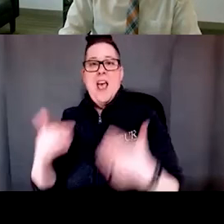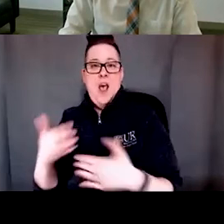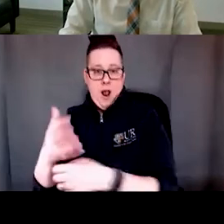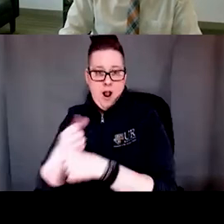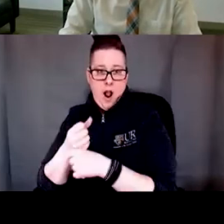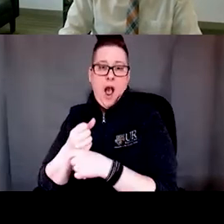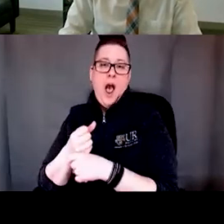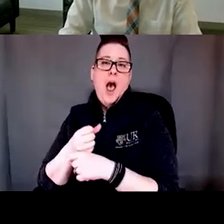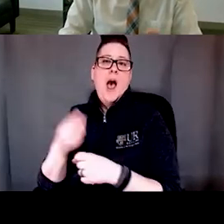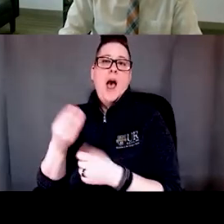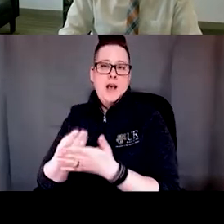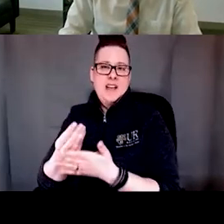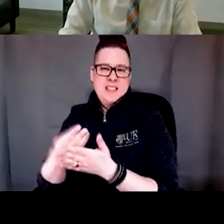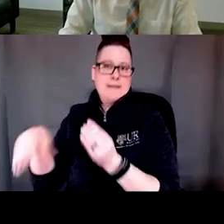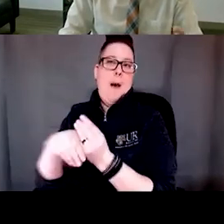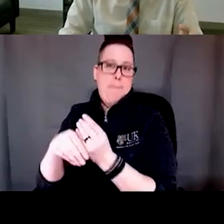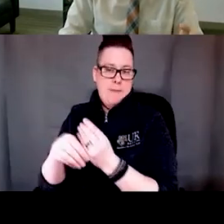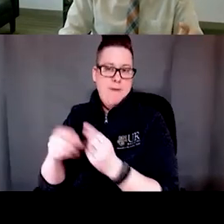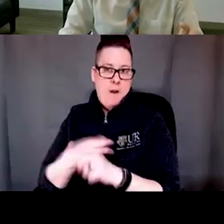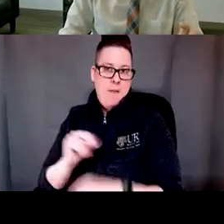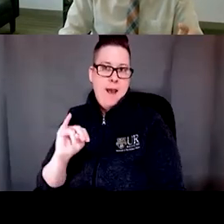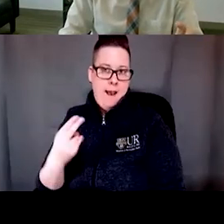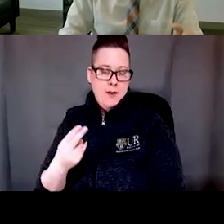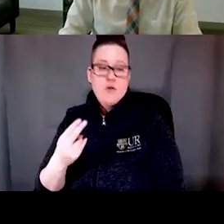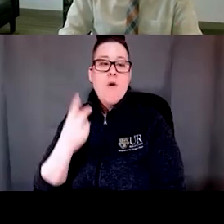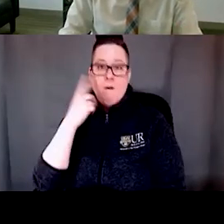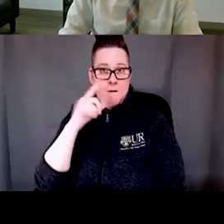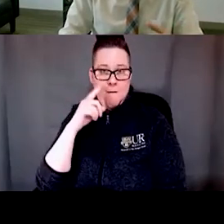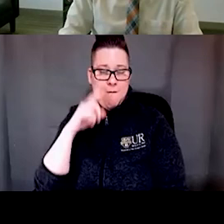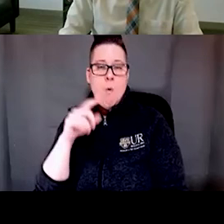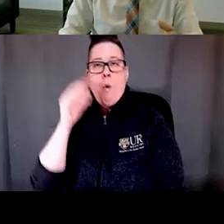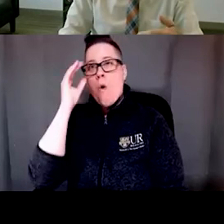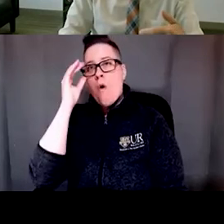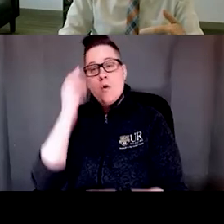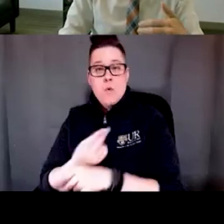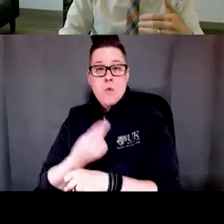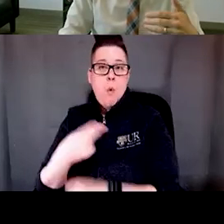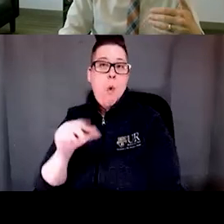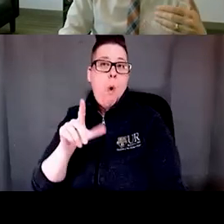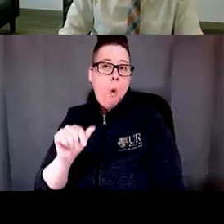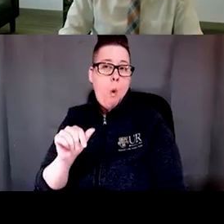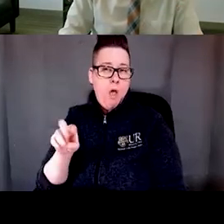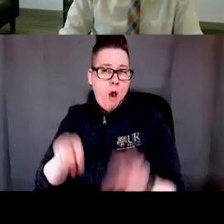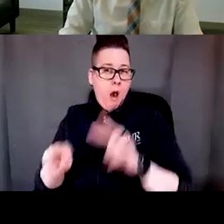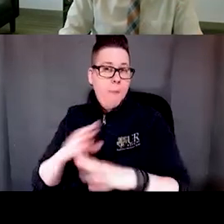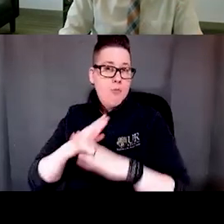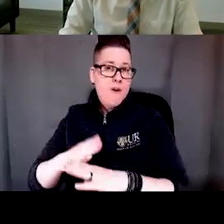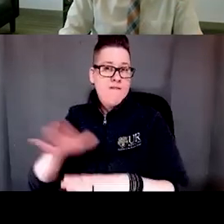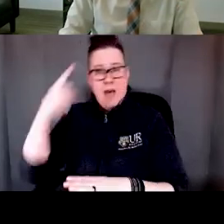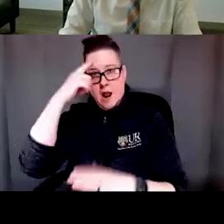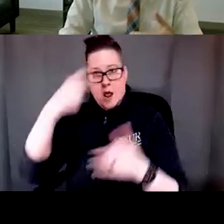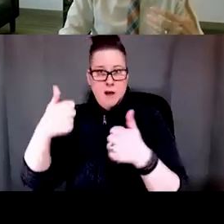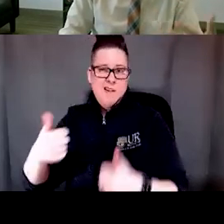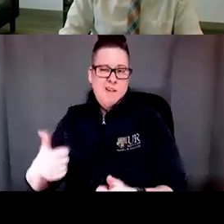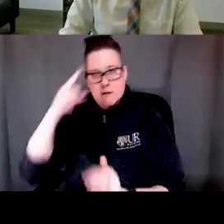supplement through NIH to look at Ola and trying to prevent cognitive decline